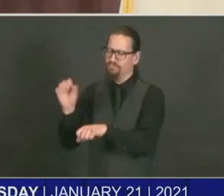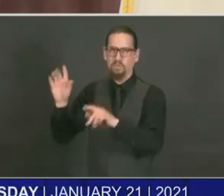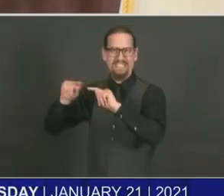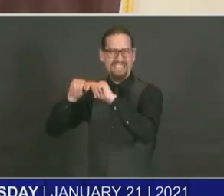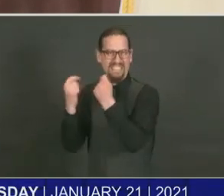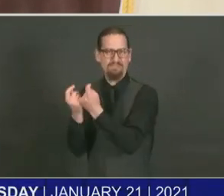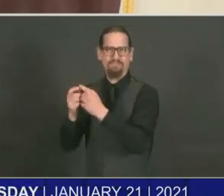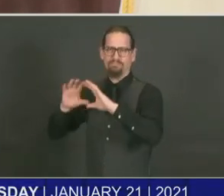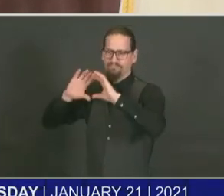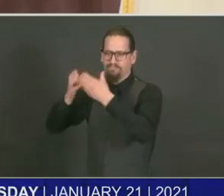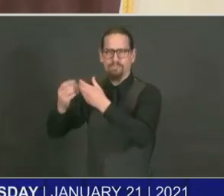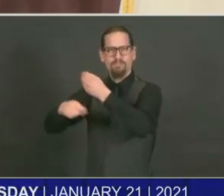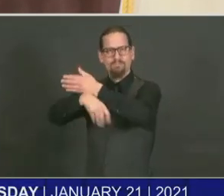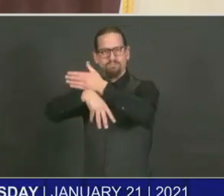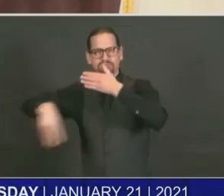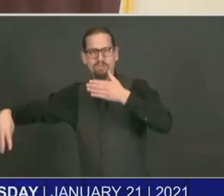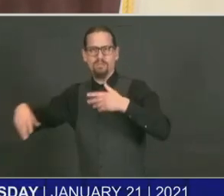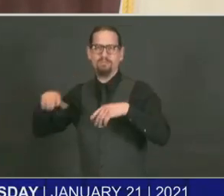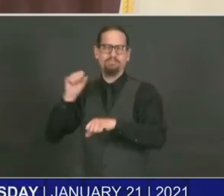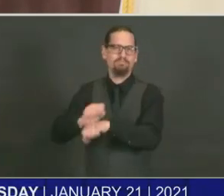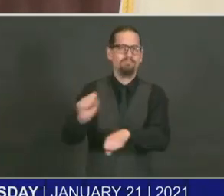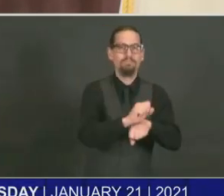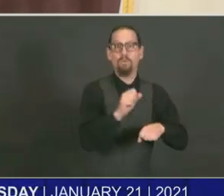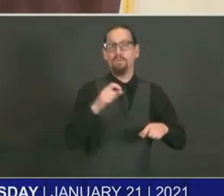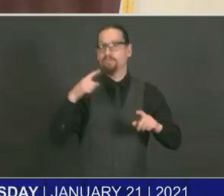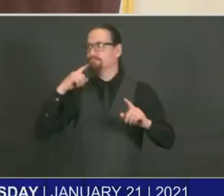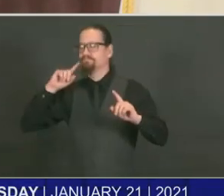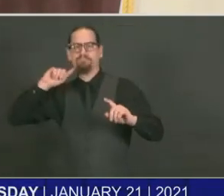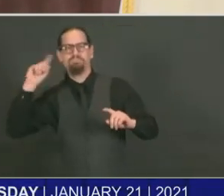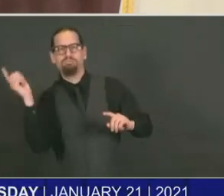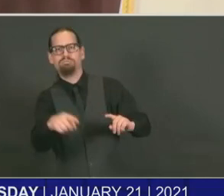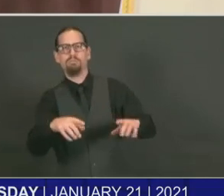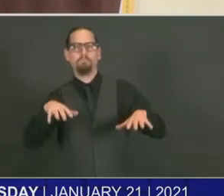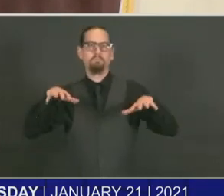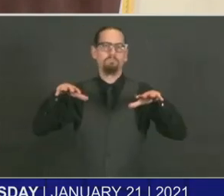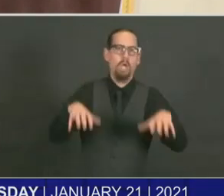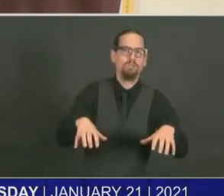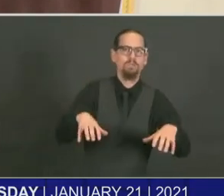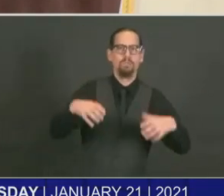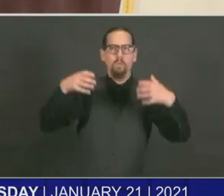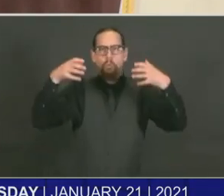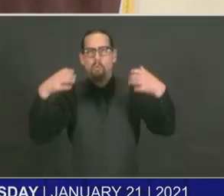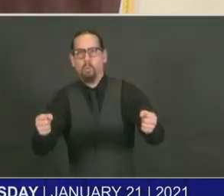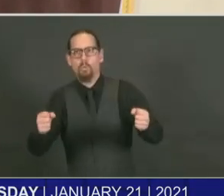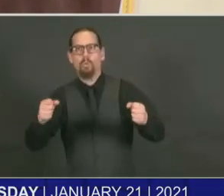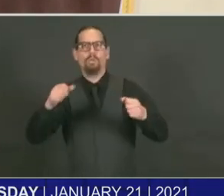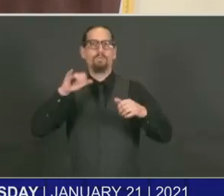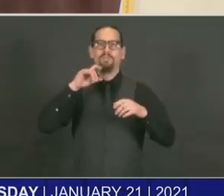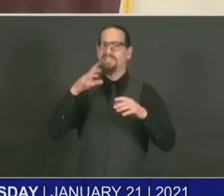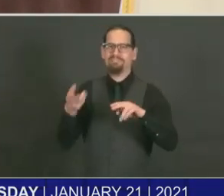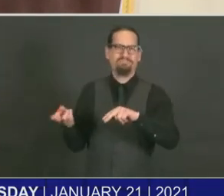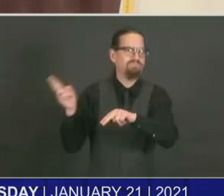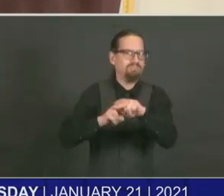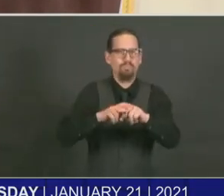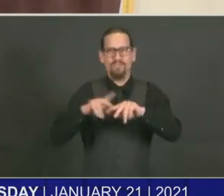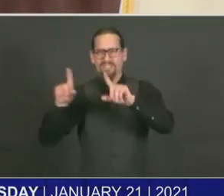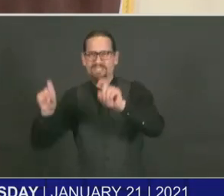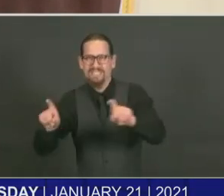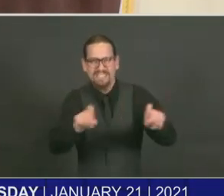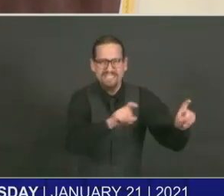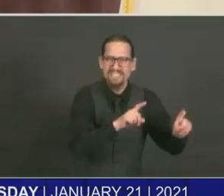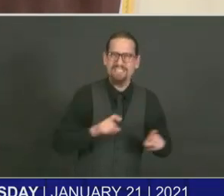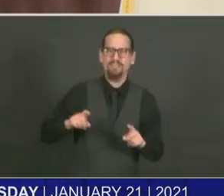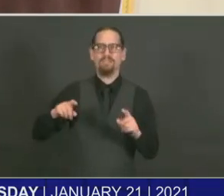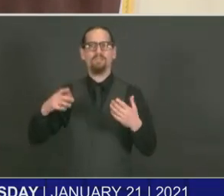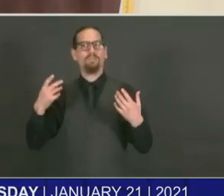to achieve with that. We've told you all about expanded testing and how we want to continue to really